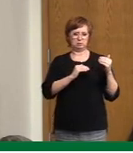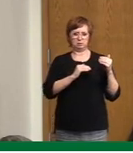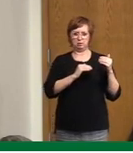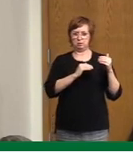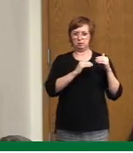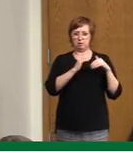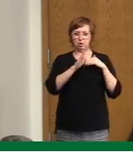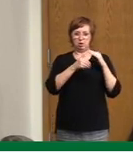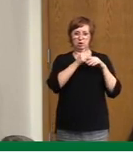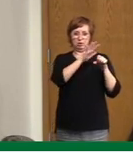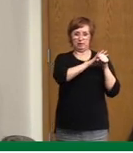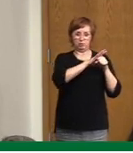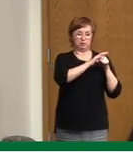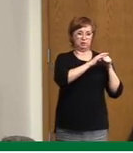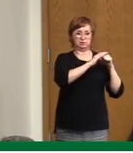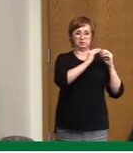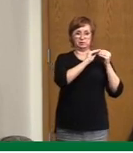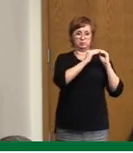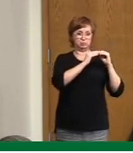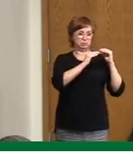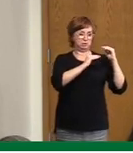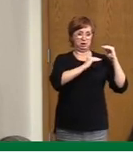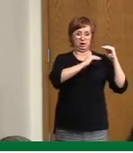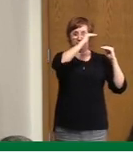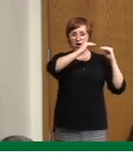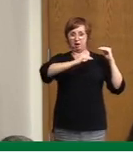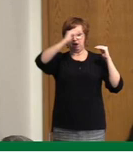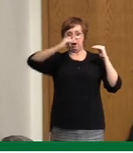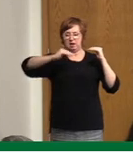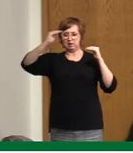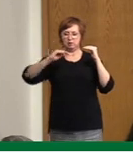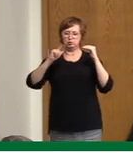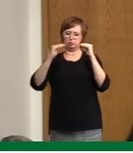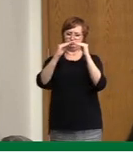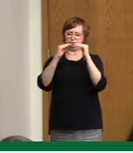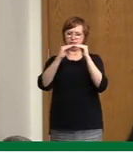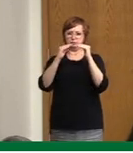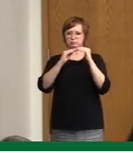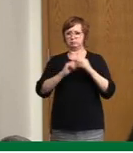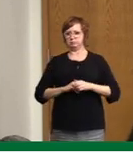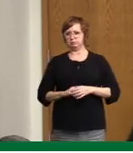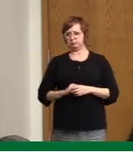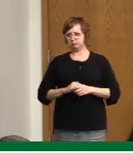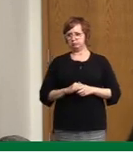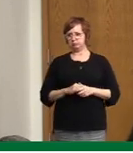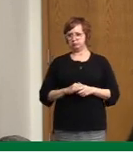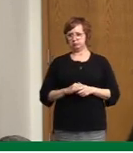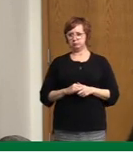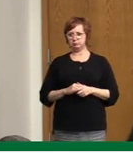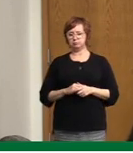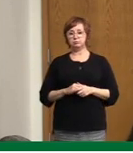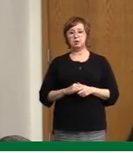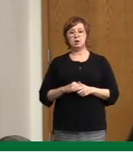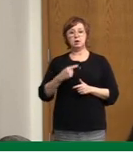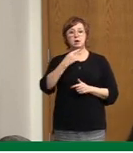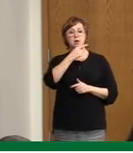and we'll have a bit more on the modeling slides on how that's behaving. So the top